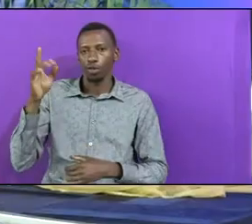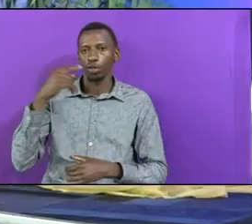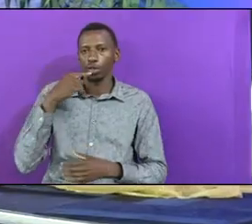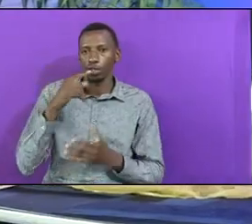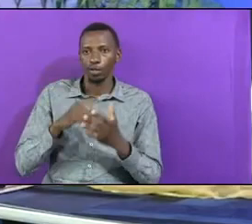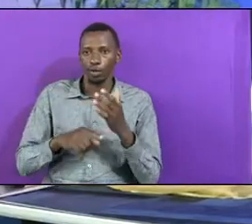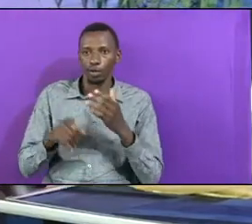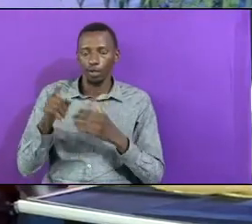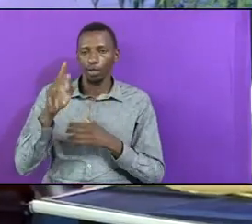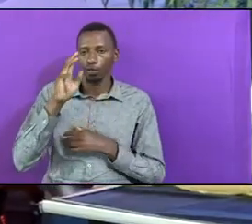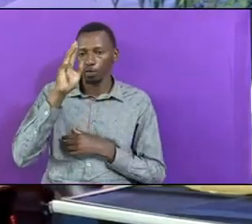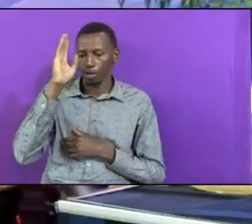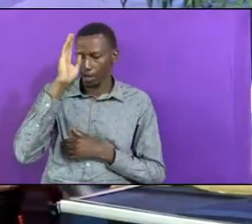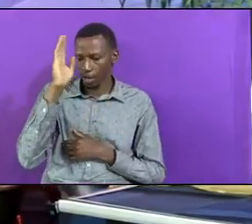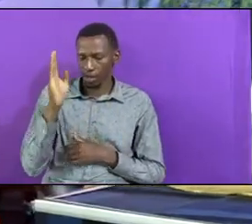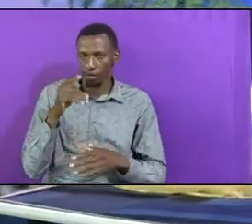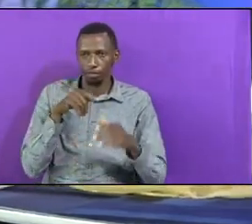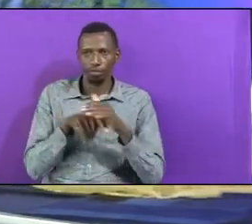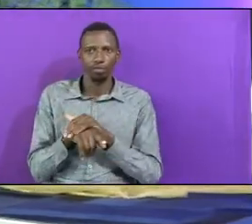Word My Rest